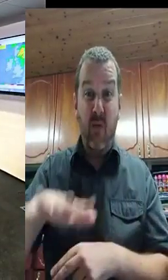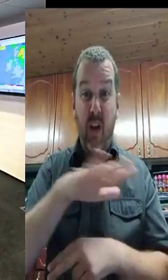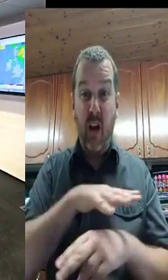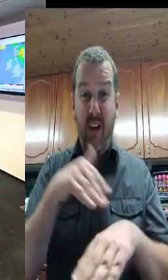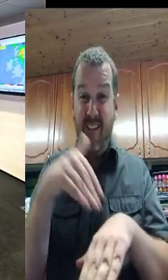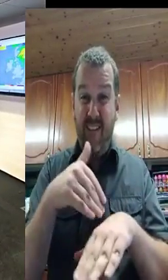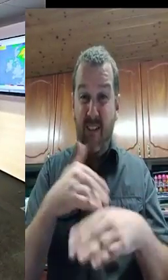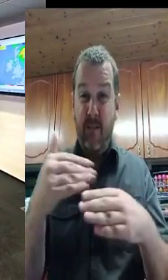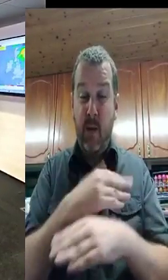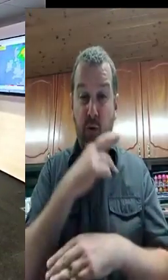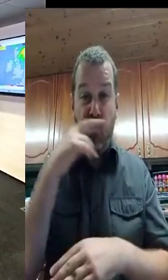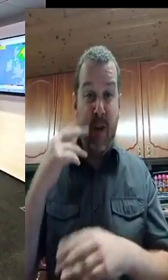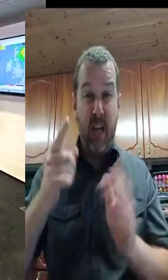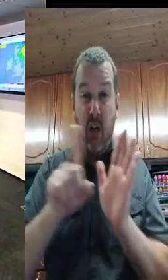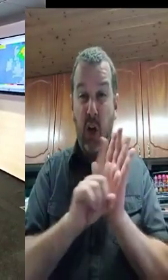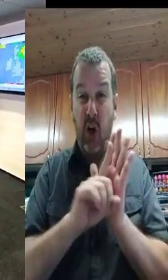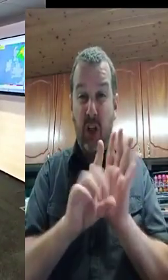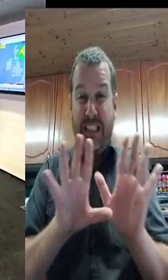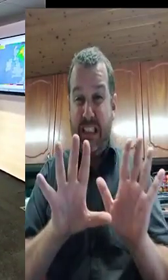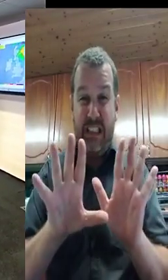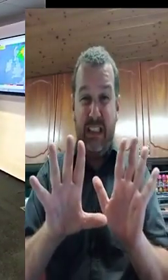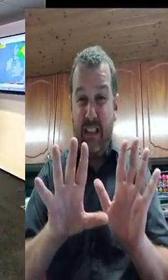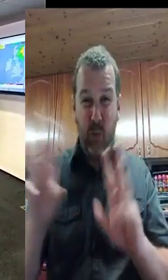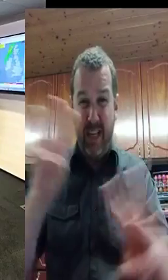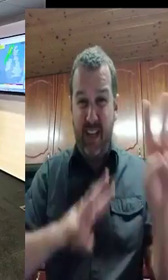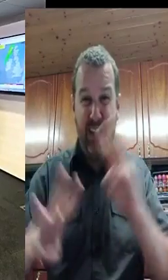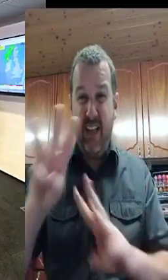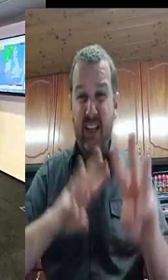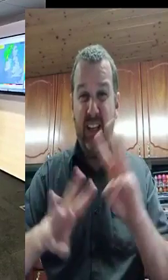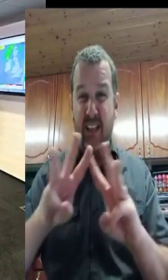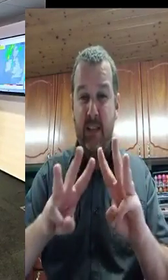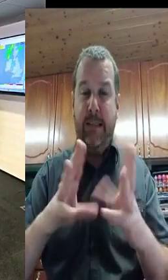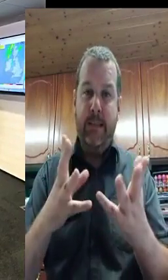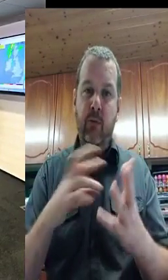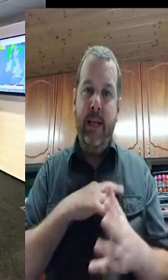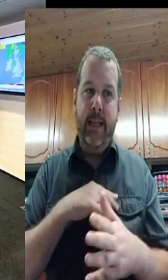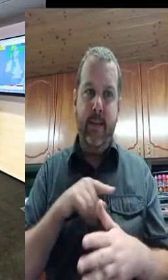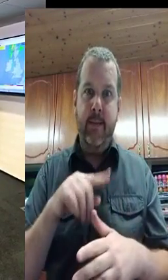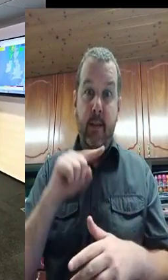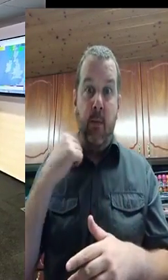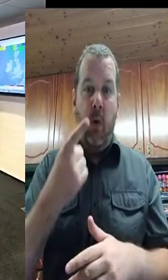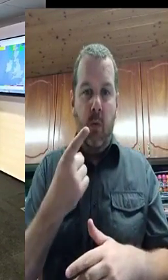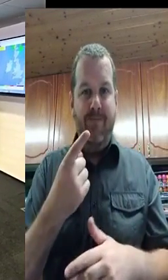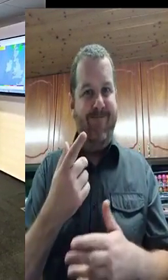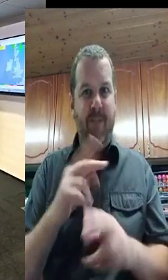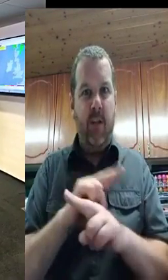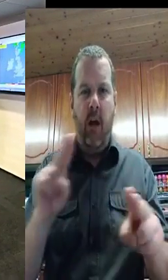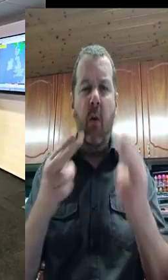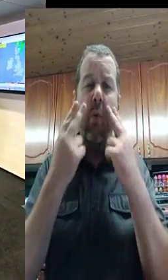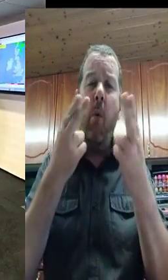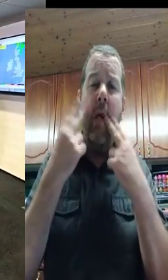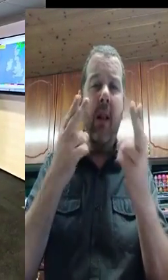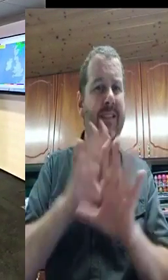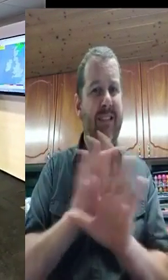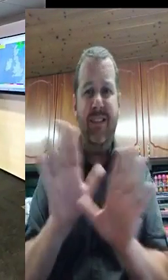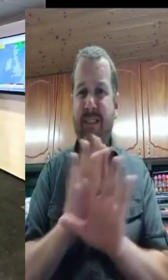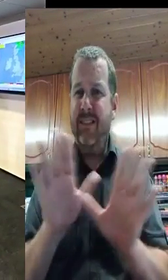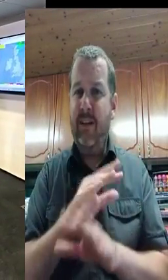Could I ask Brendan Lawler from the Health Service Executive, please, to speak about what the expected impact in the health sector is? Good